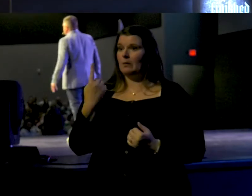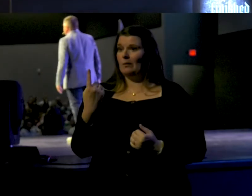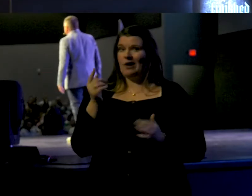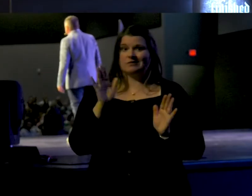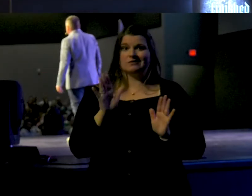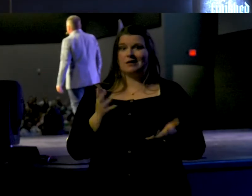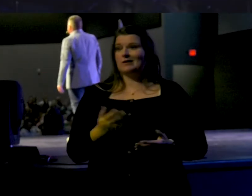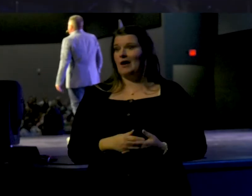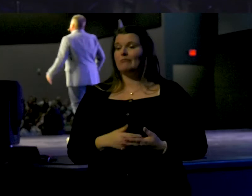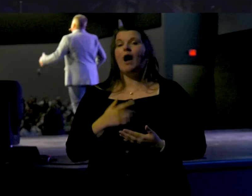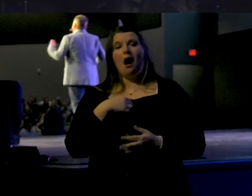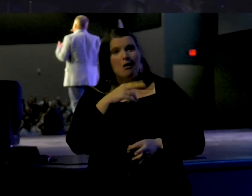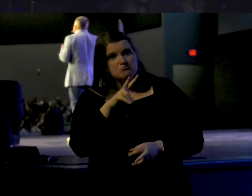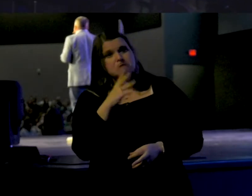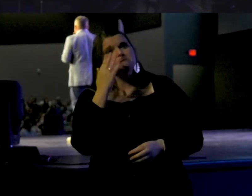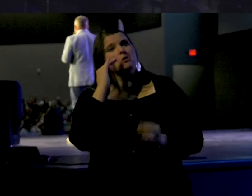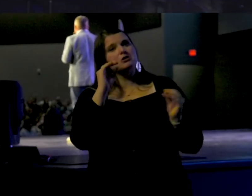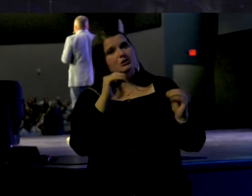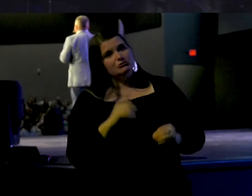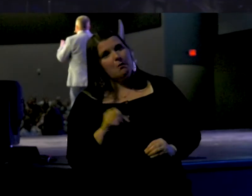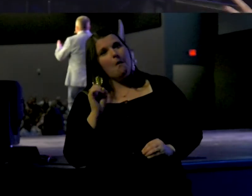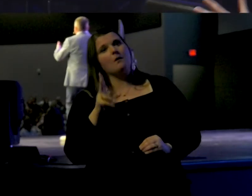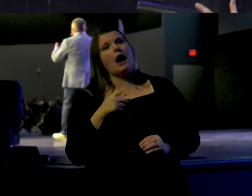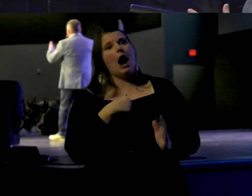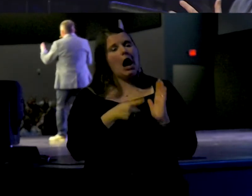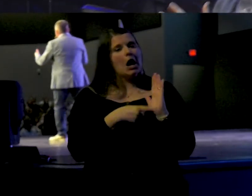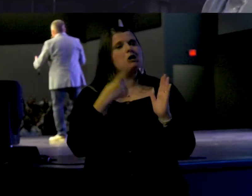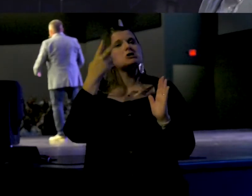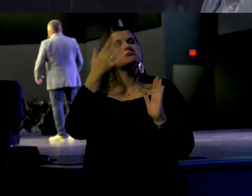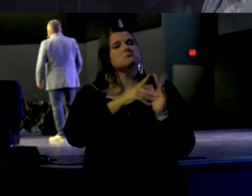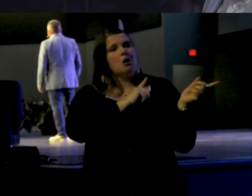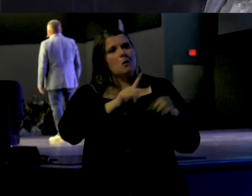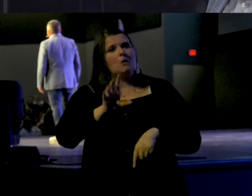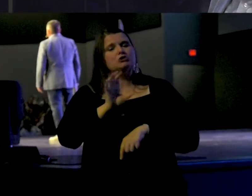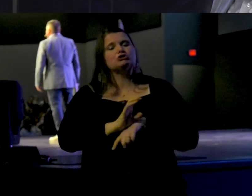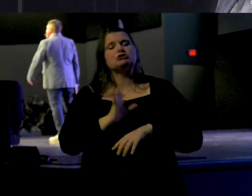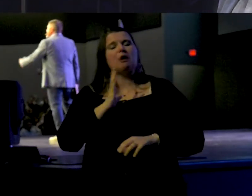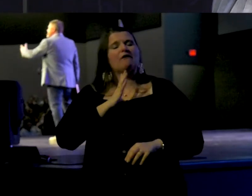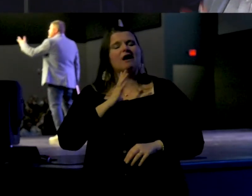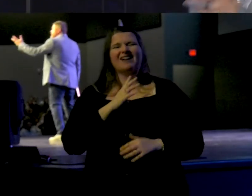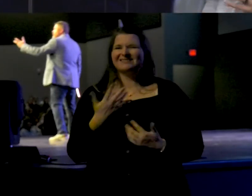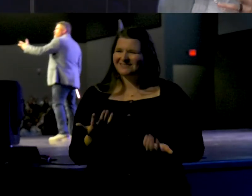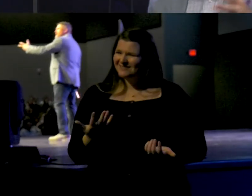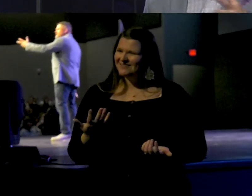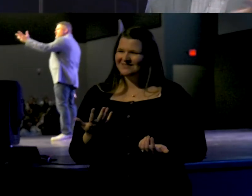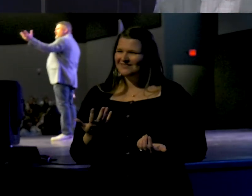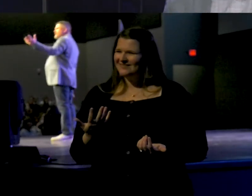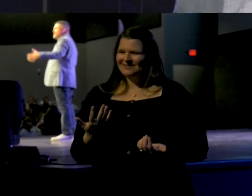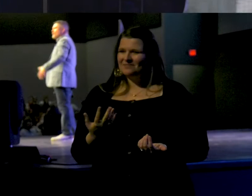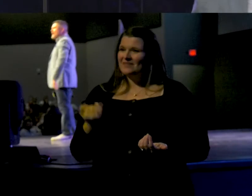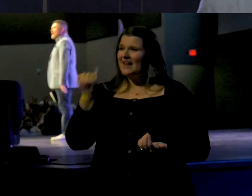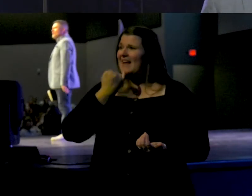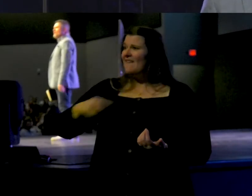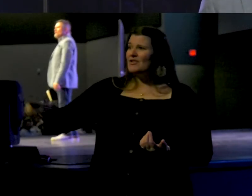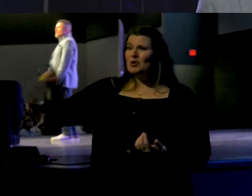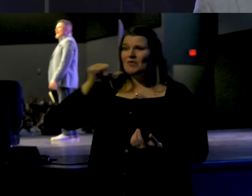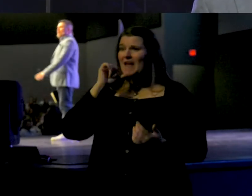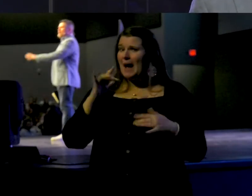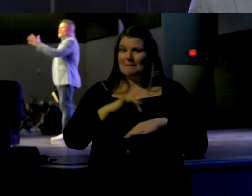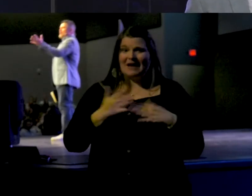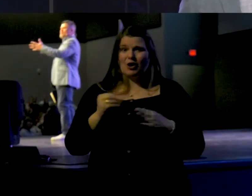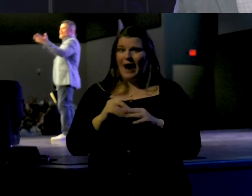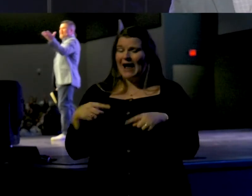teachings of Christianity and an occasional attendance to a worship service. Anybody here who hasn't been here in a while,